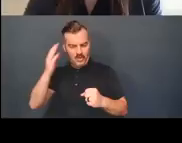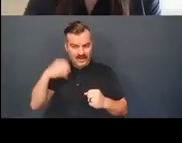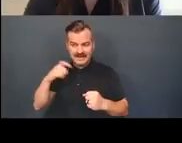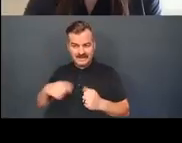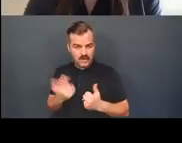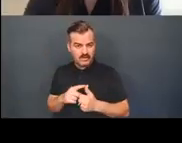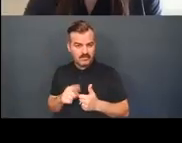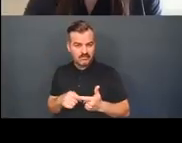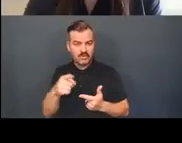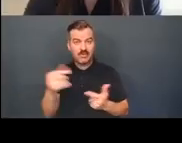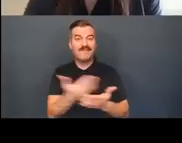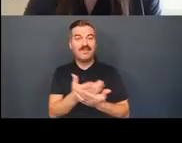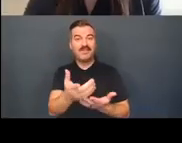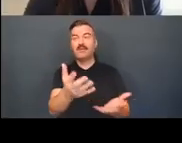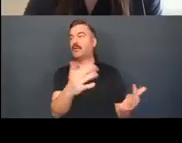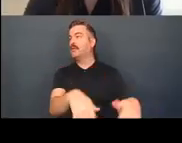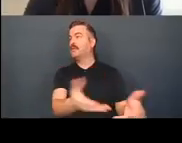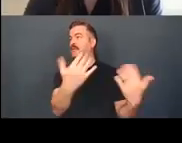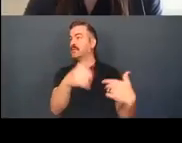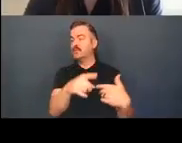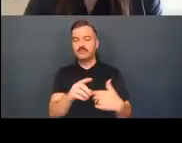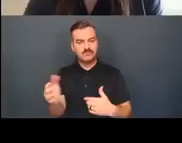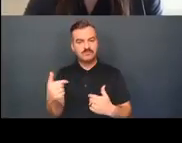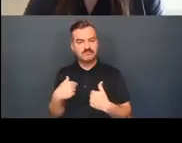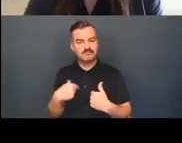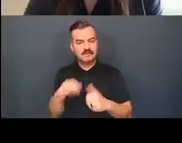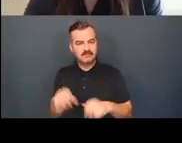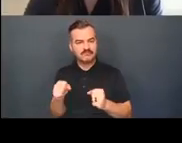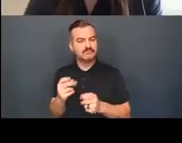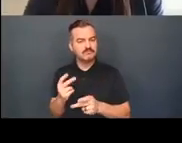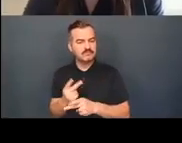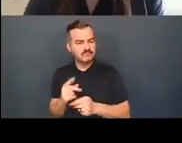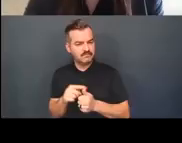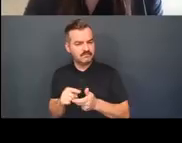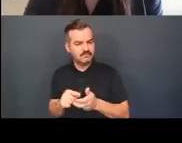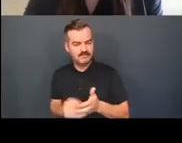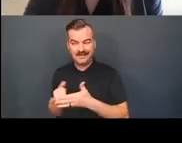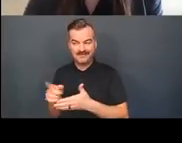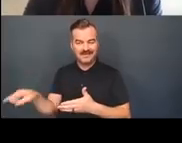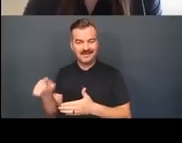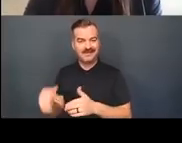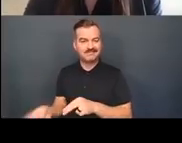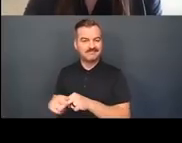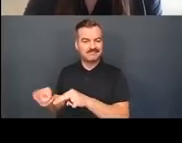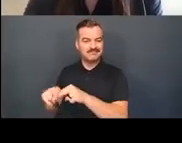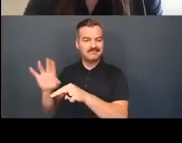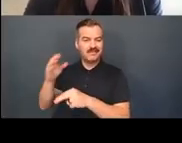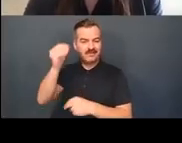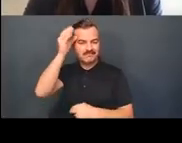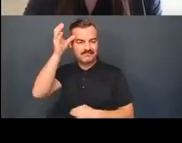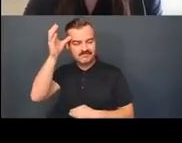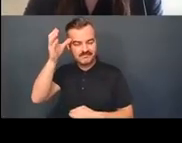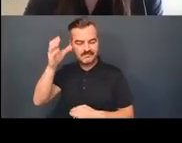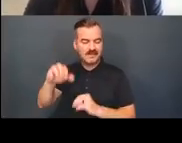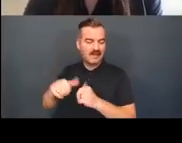independence in the clinical partnership that allows them to build on the significant experiential knowledge of having